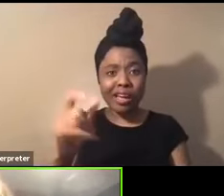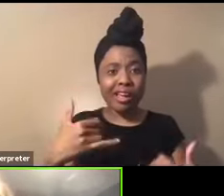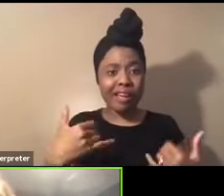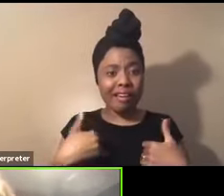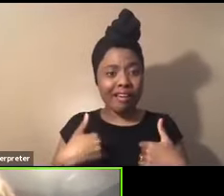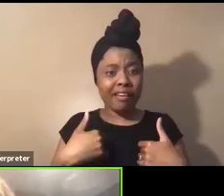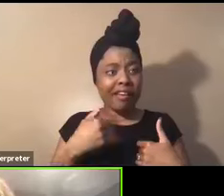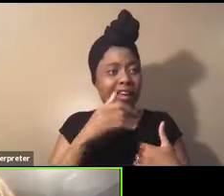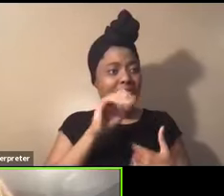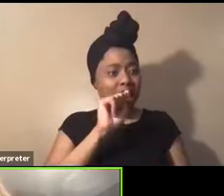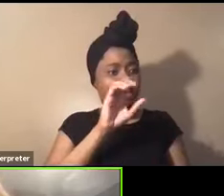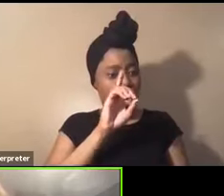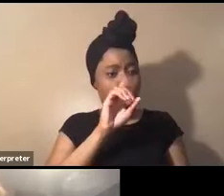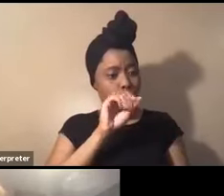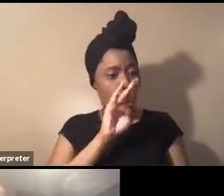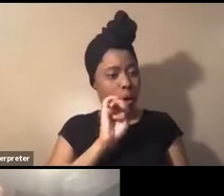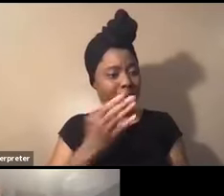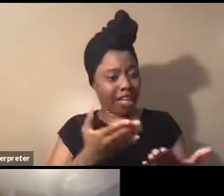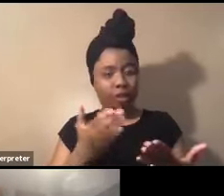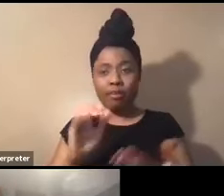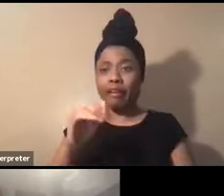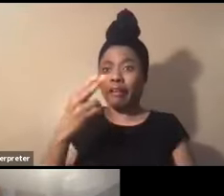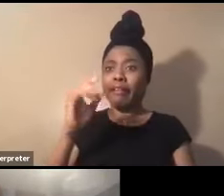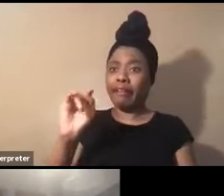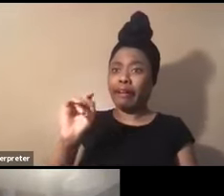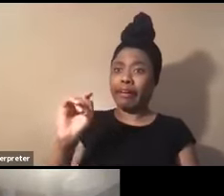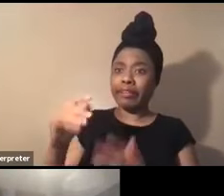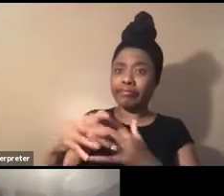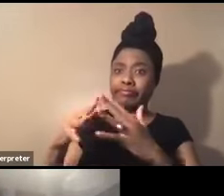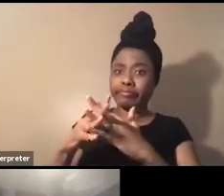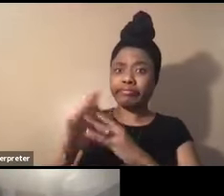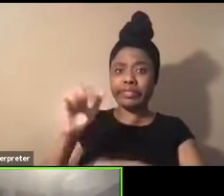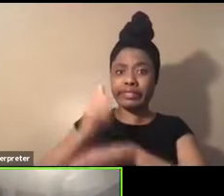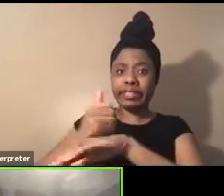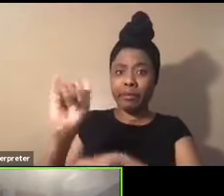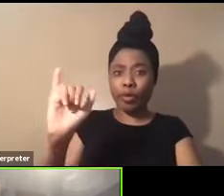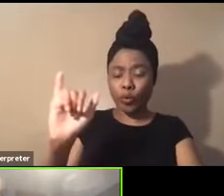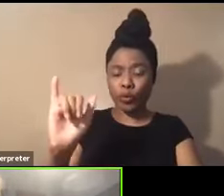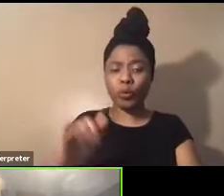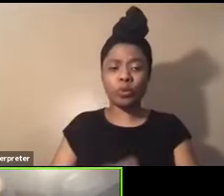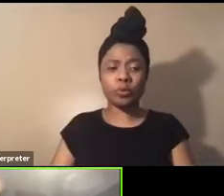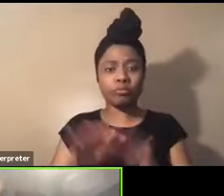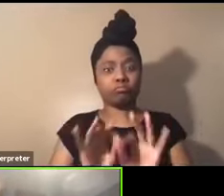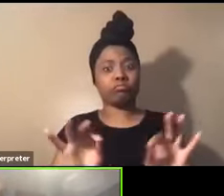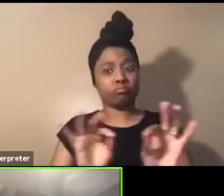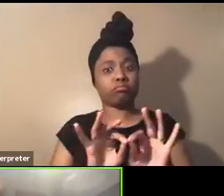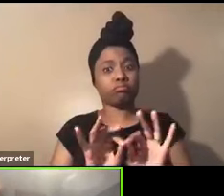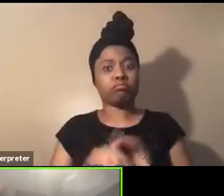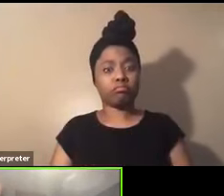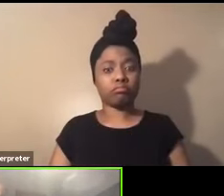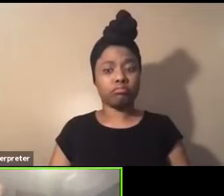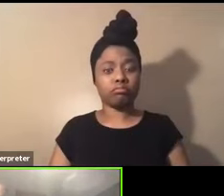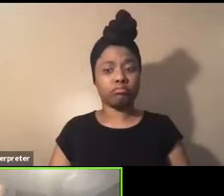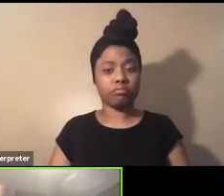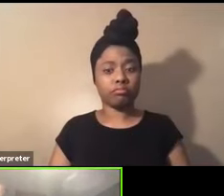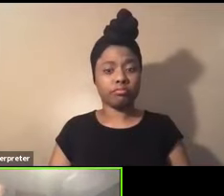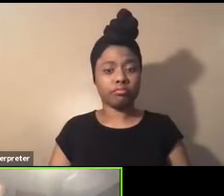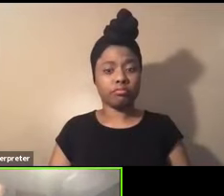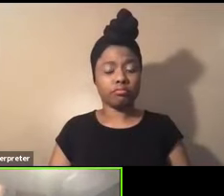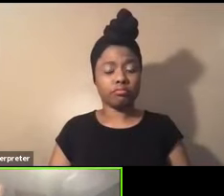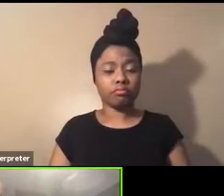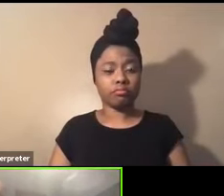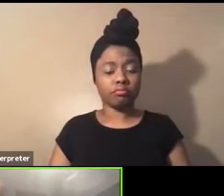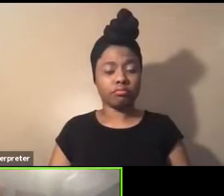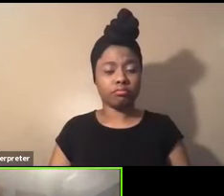had huts there. Right. So, it was significant, you know, it was very important, um, to understand that,